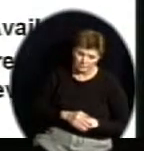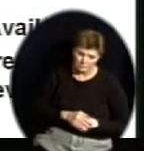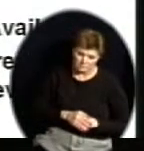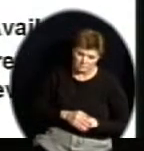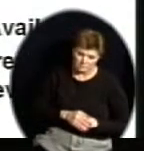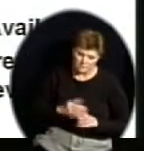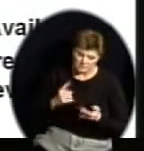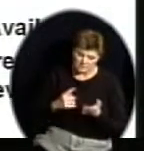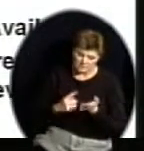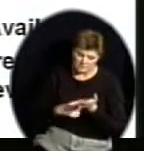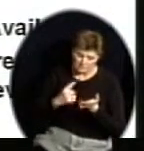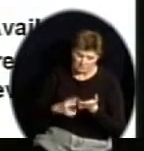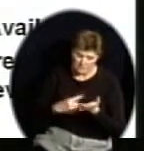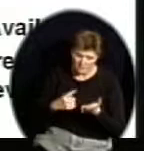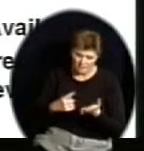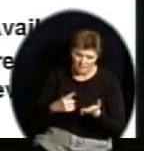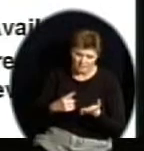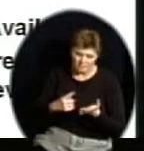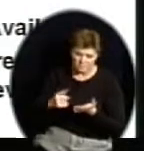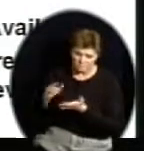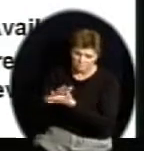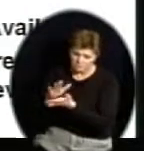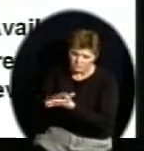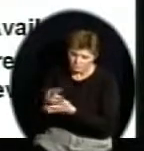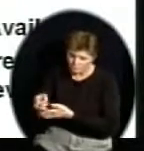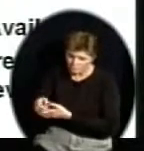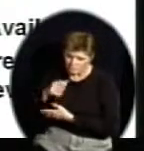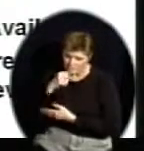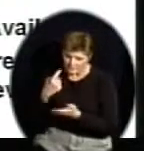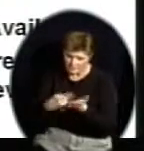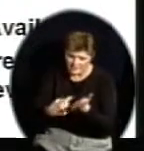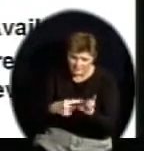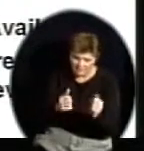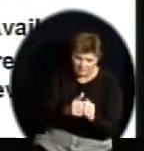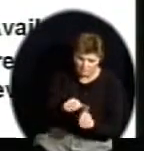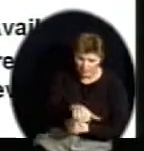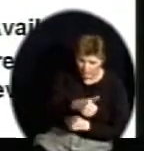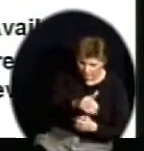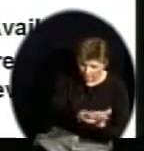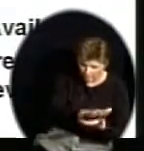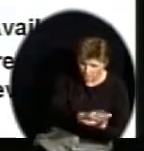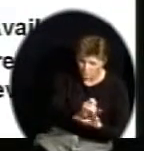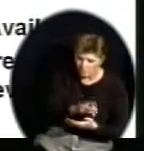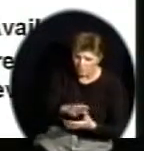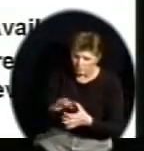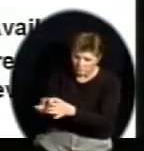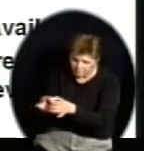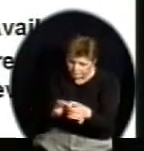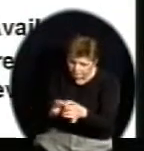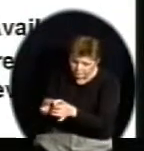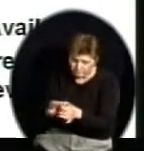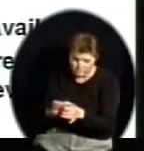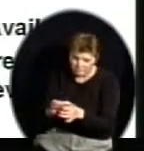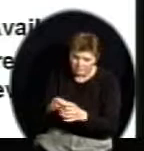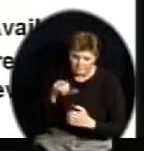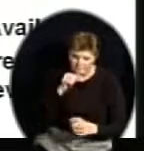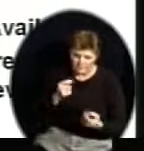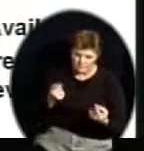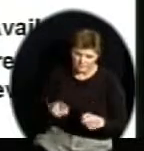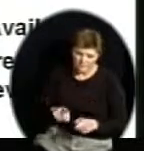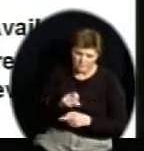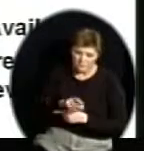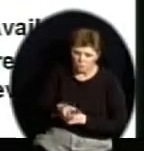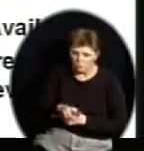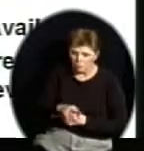talking to each other. There are coordination and programming issues. So with that opportunity they've extended the fact that how